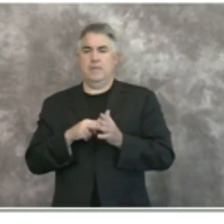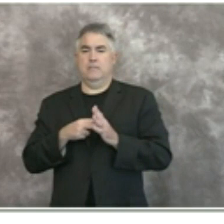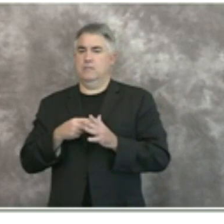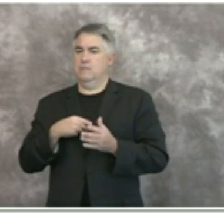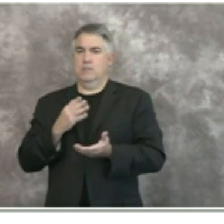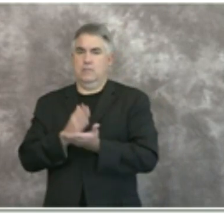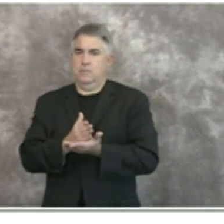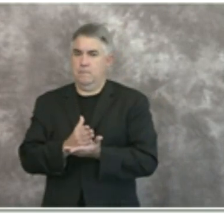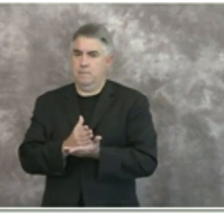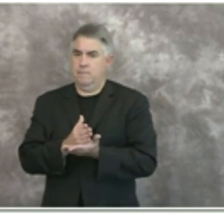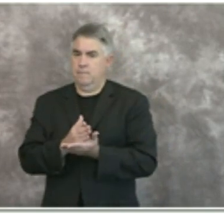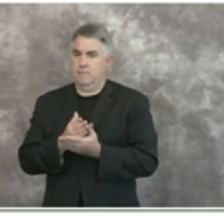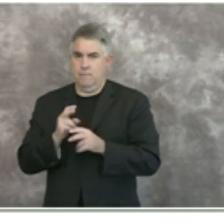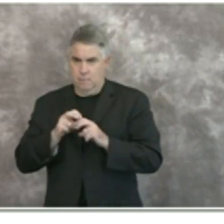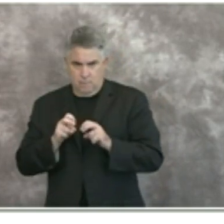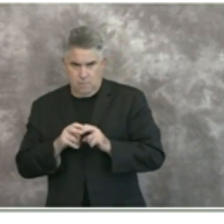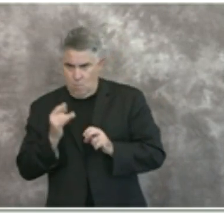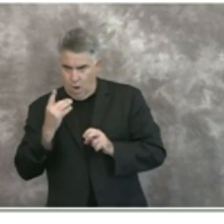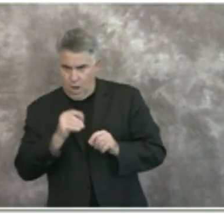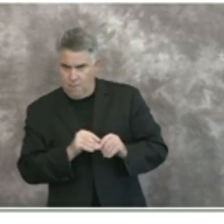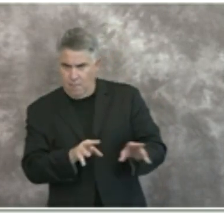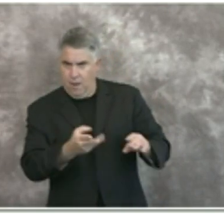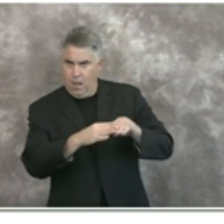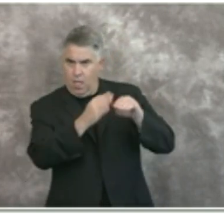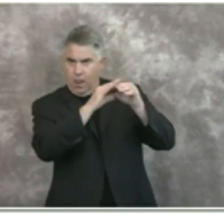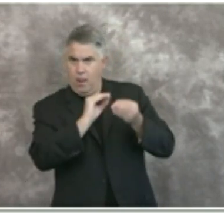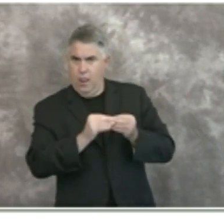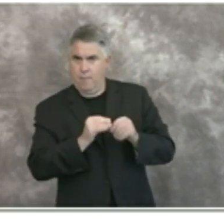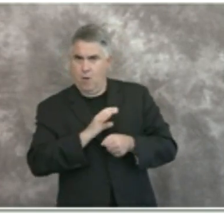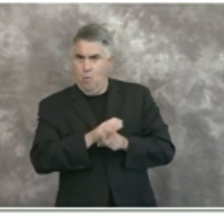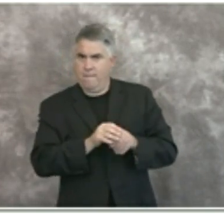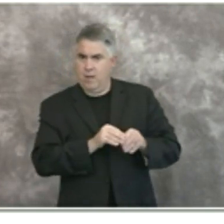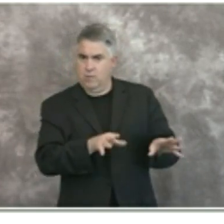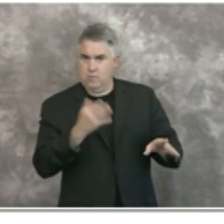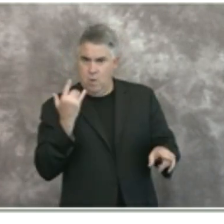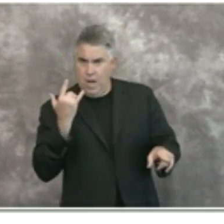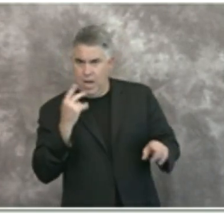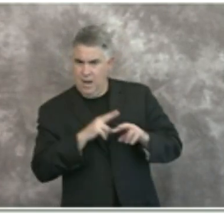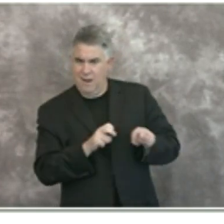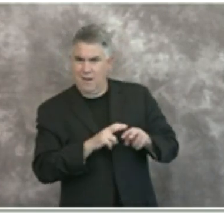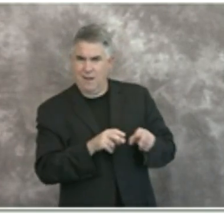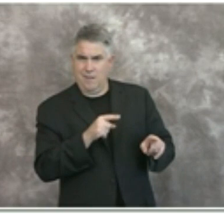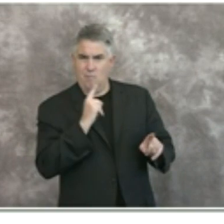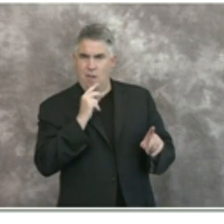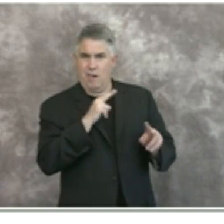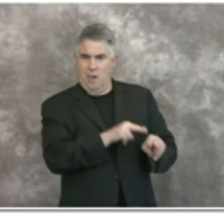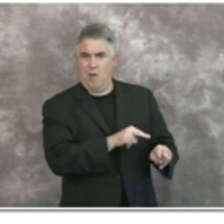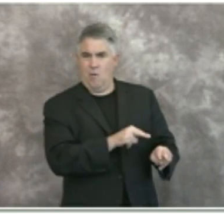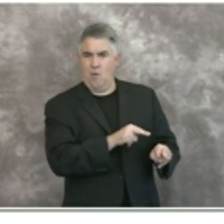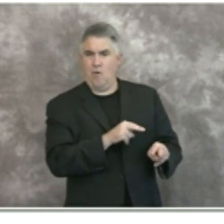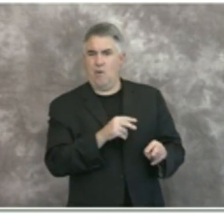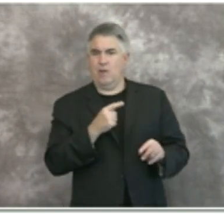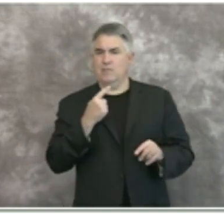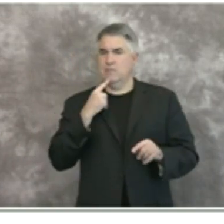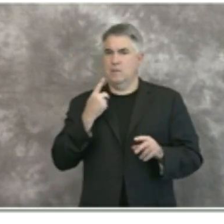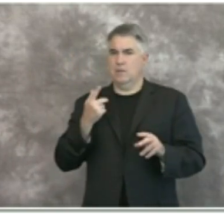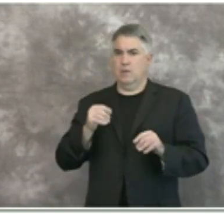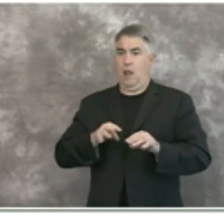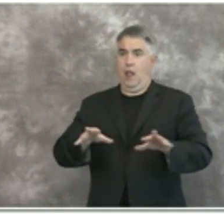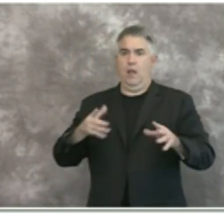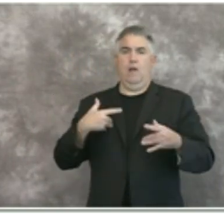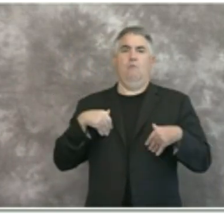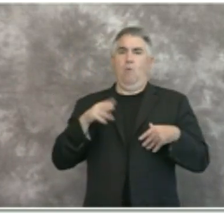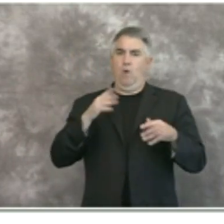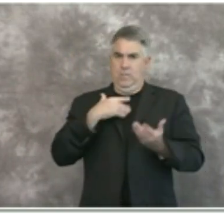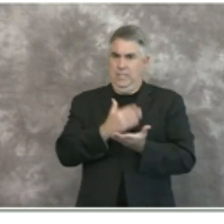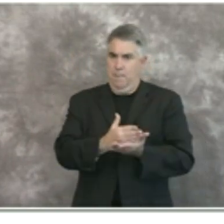assess where these outbreaks are occurring or if there's any association between these various outbreaks or if there's